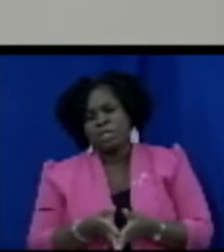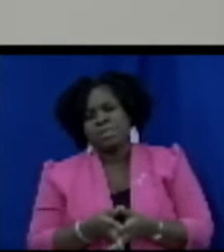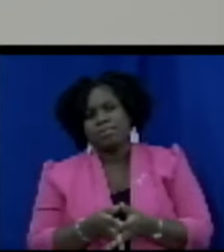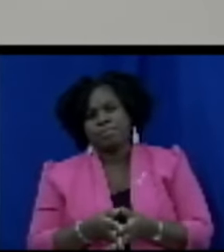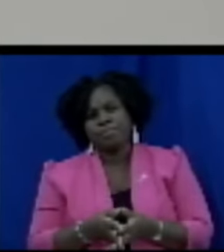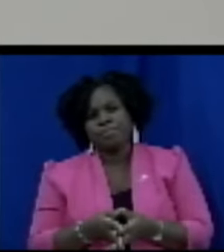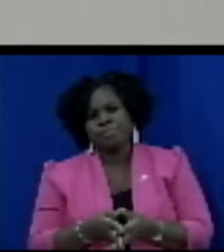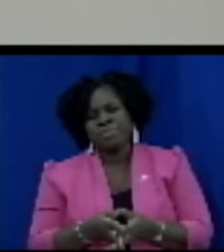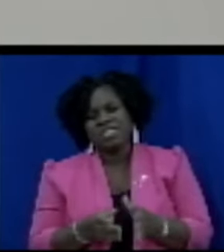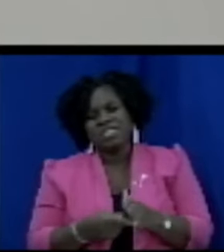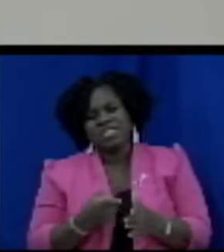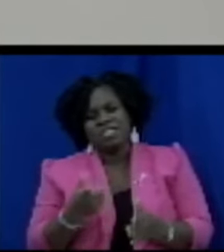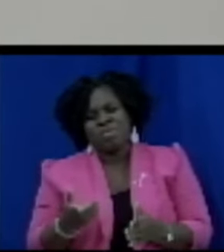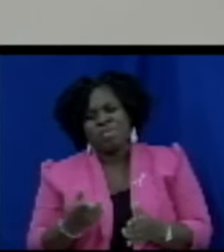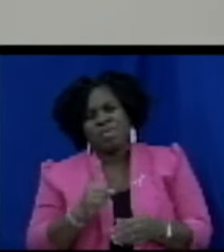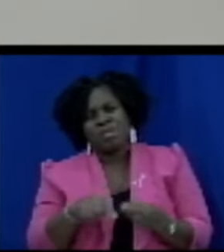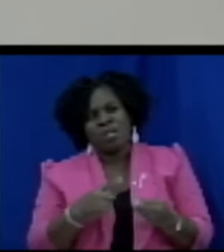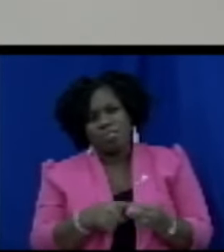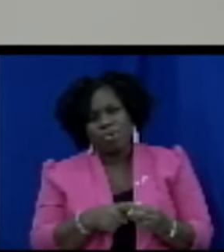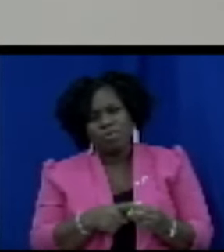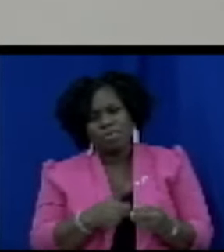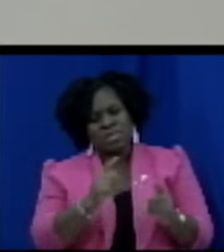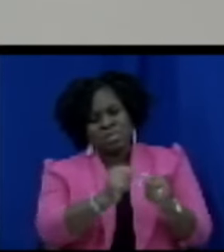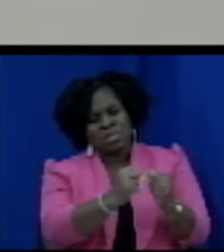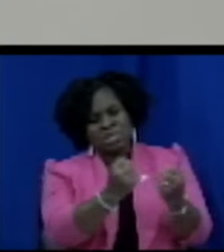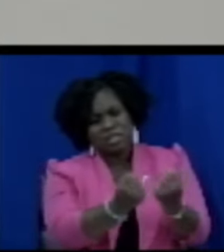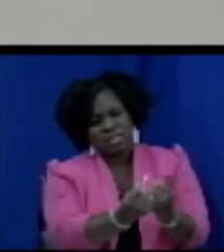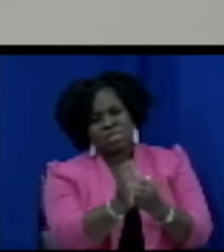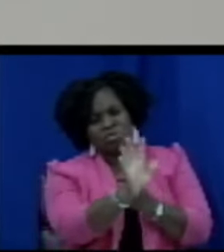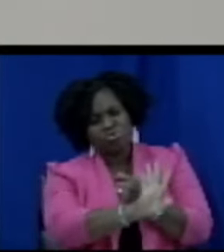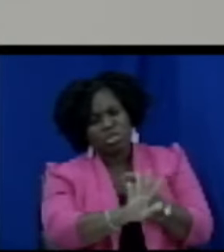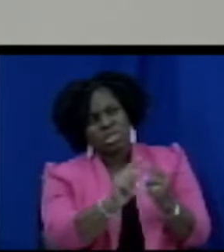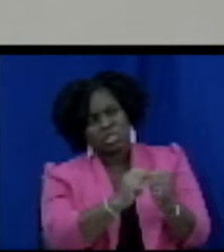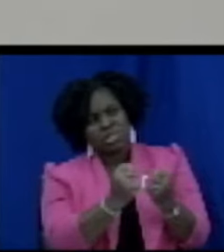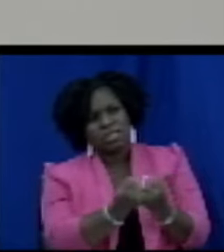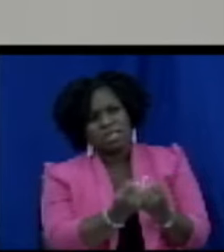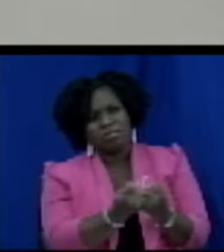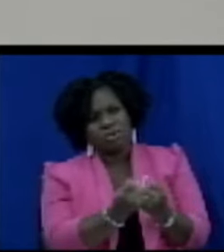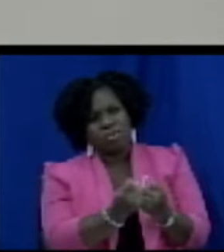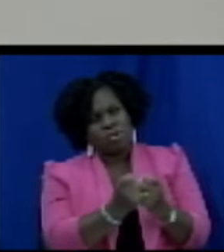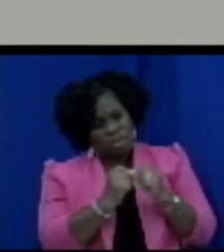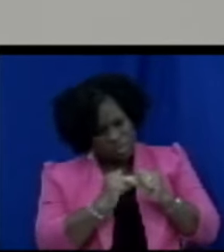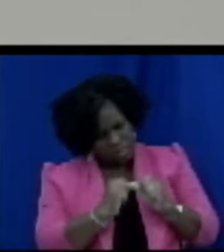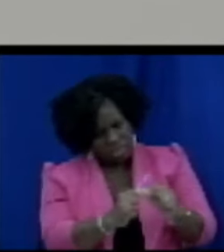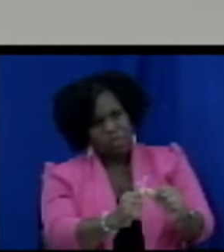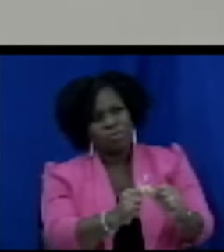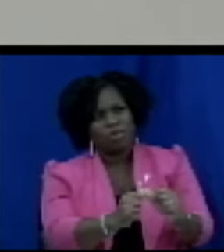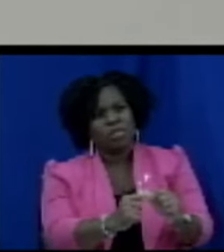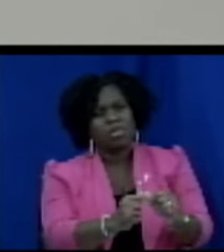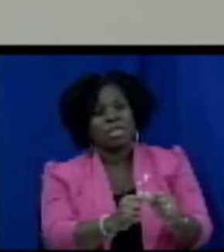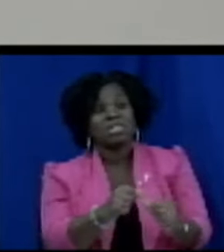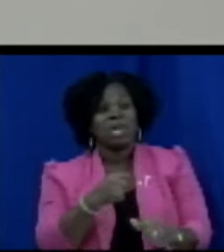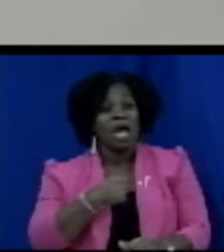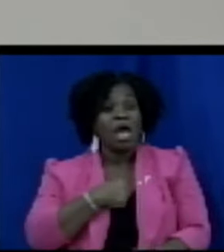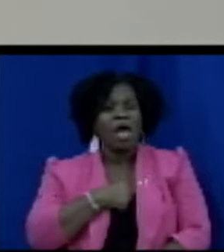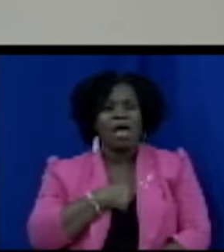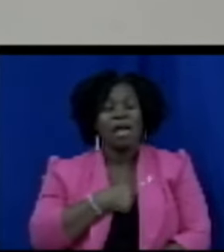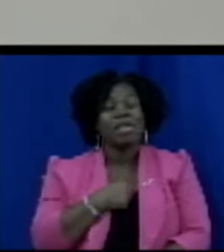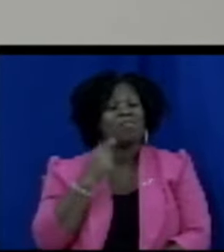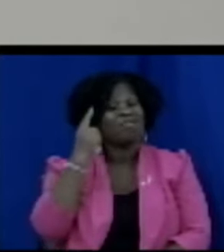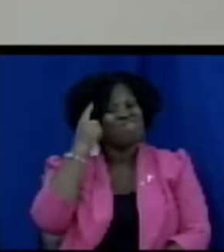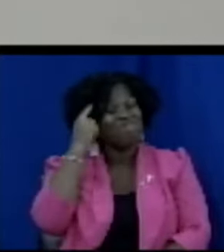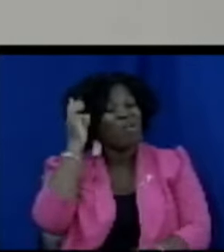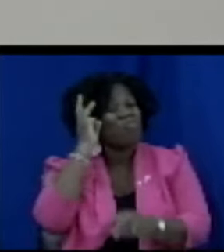there's something about the board that I am going to stick with that because I am concerned that board members